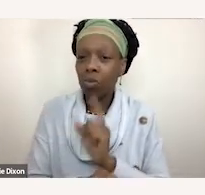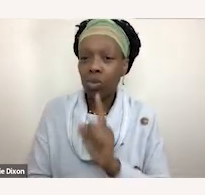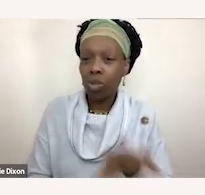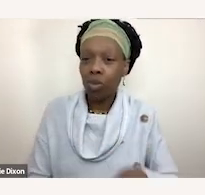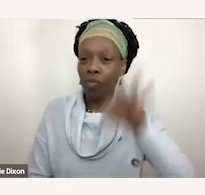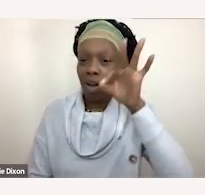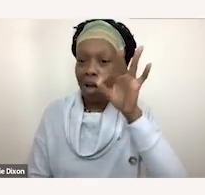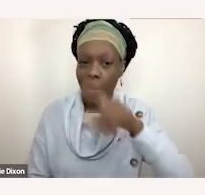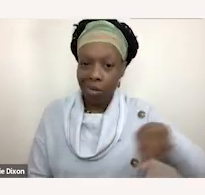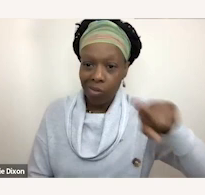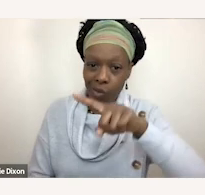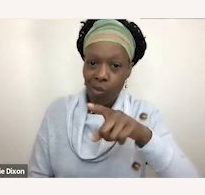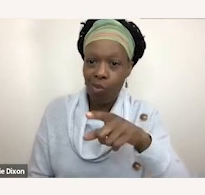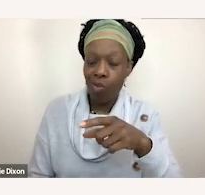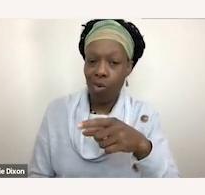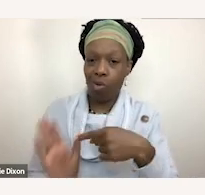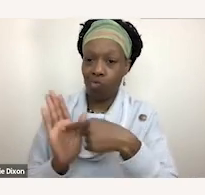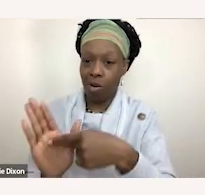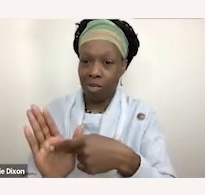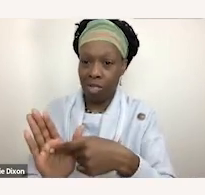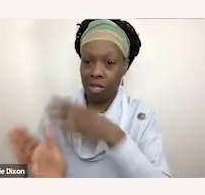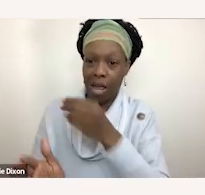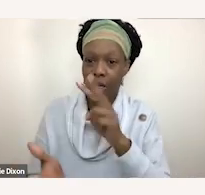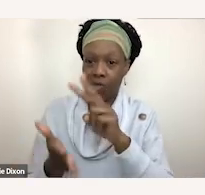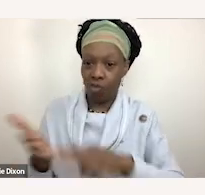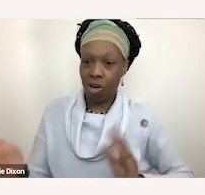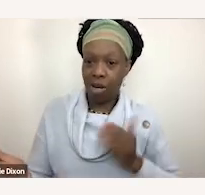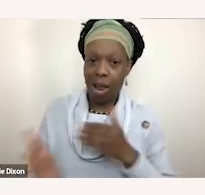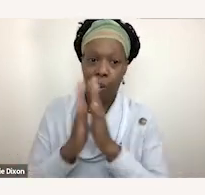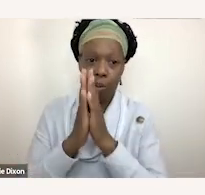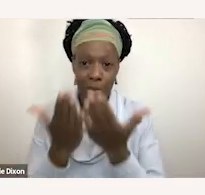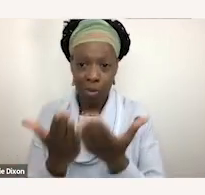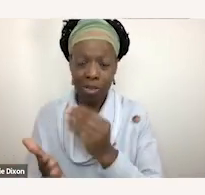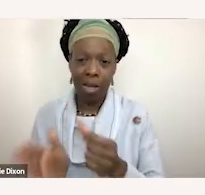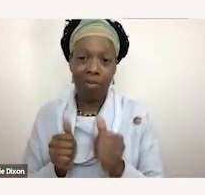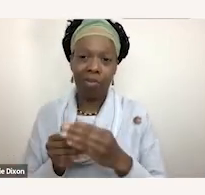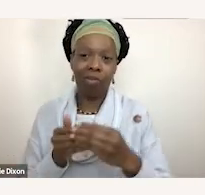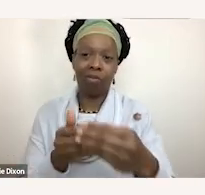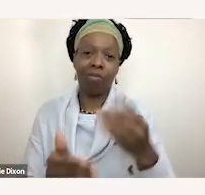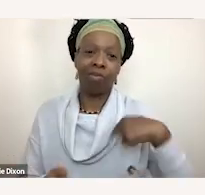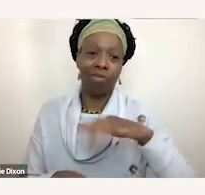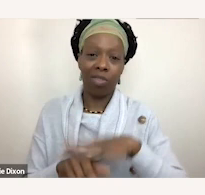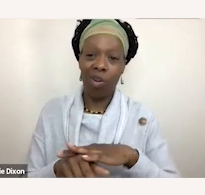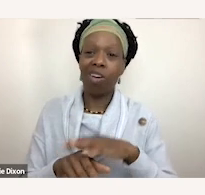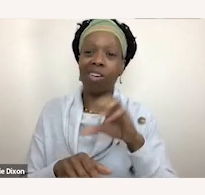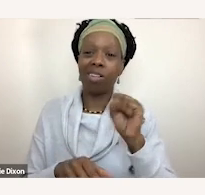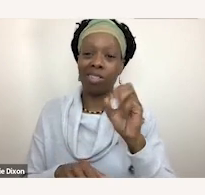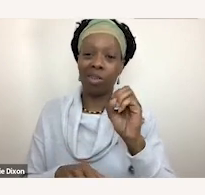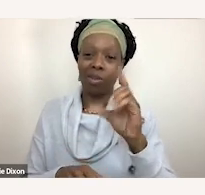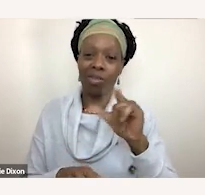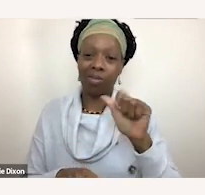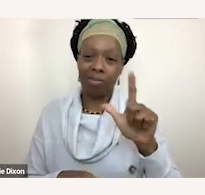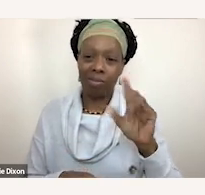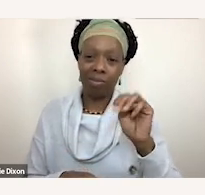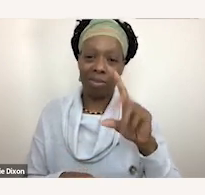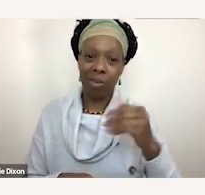community read our books follow us on social media we have a lot of podcasts you know there are so many resources